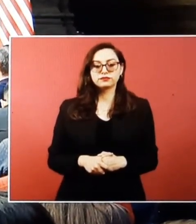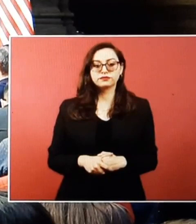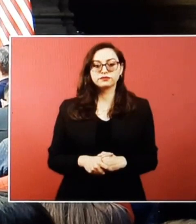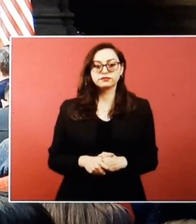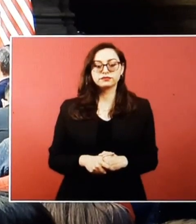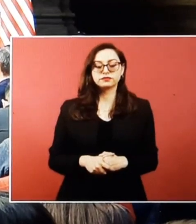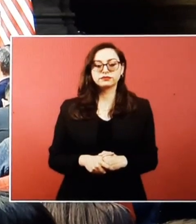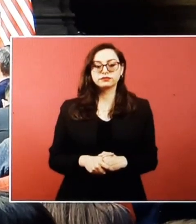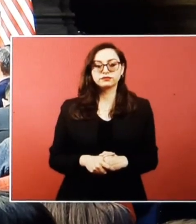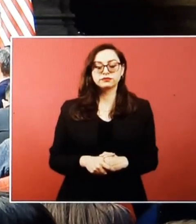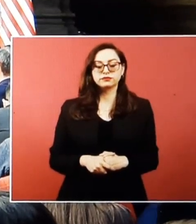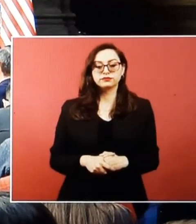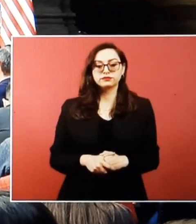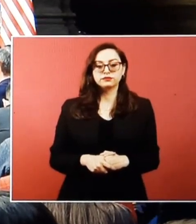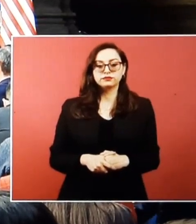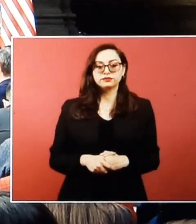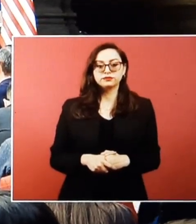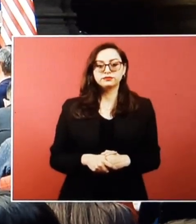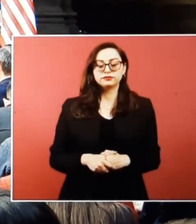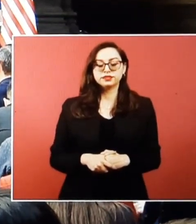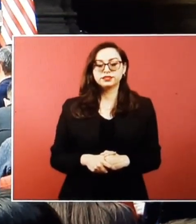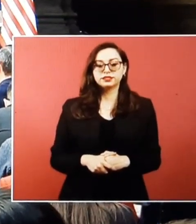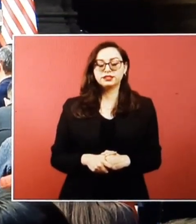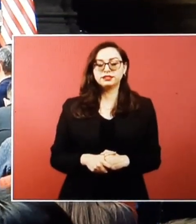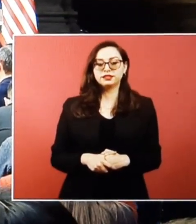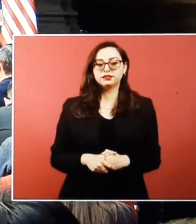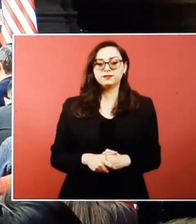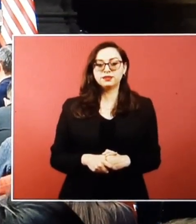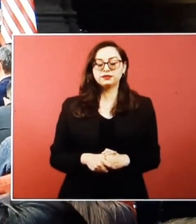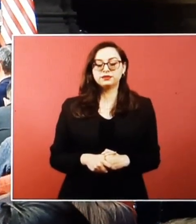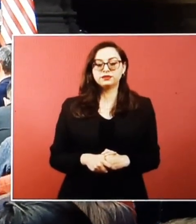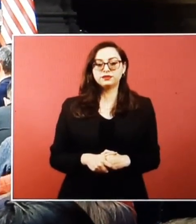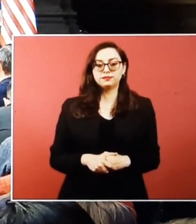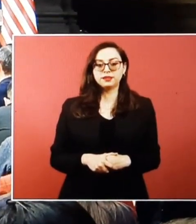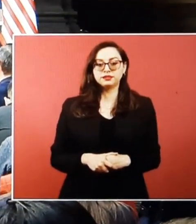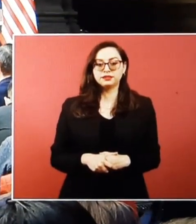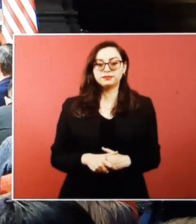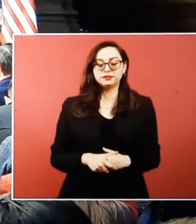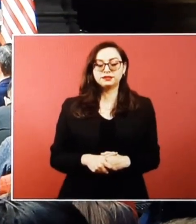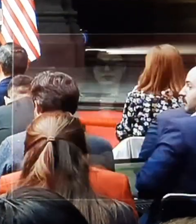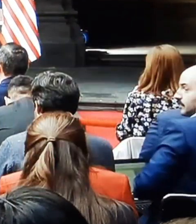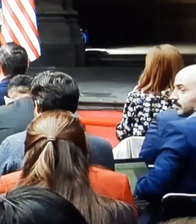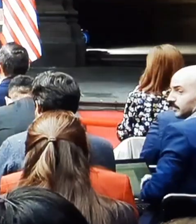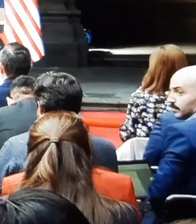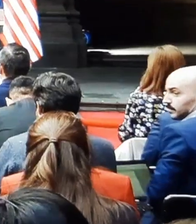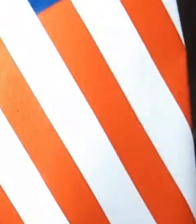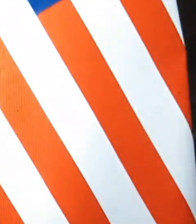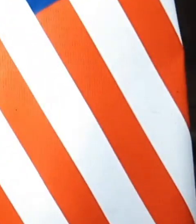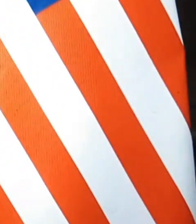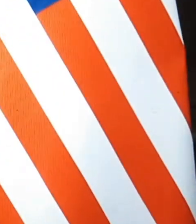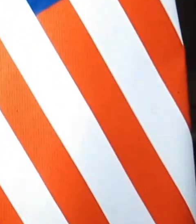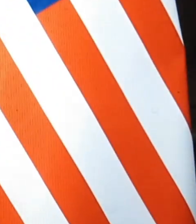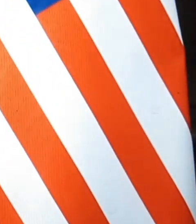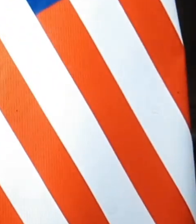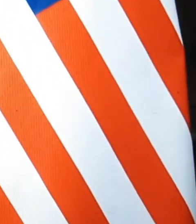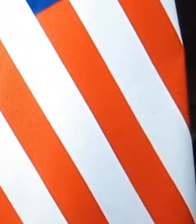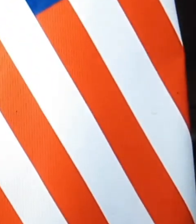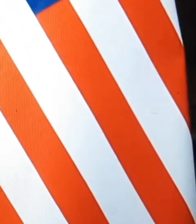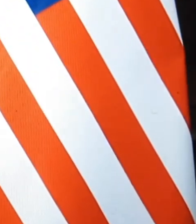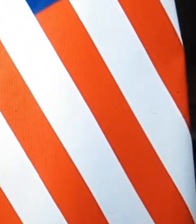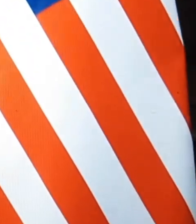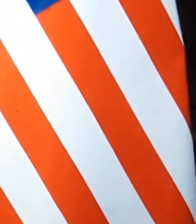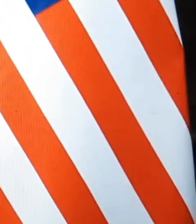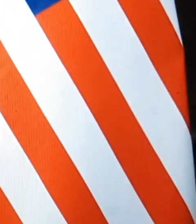and better when we work together, the three of us. And together, we've made enormous progress since our last summit,